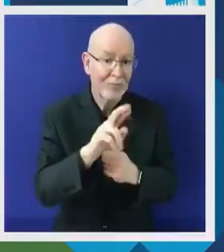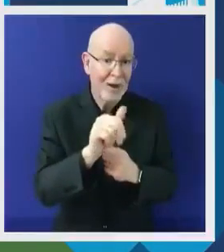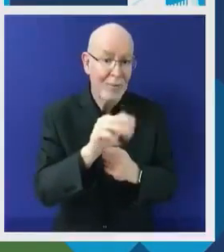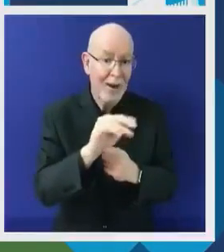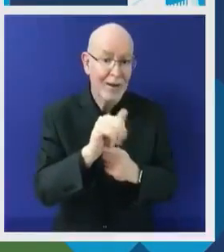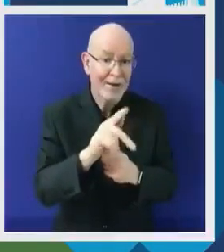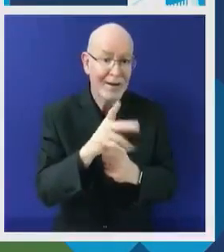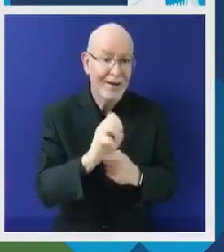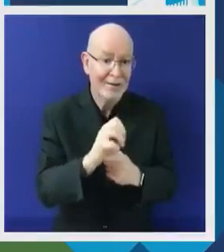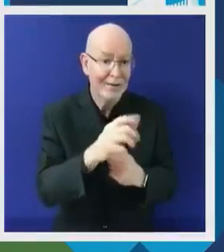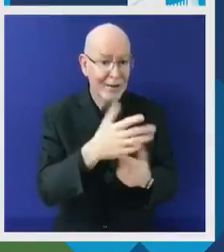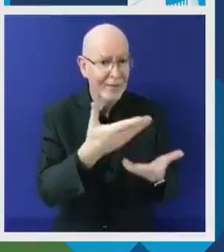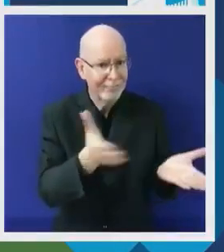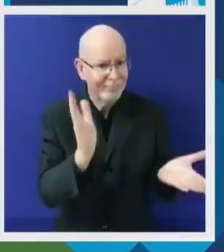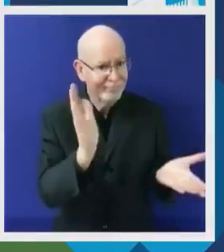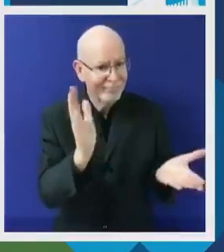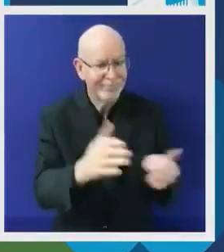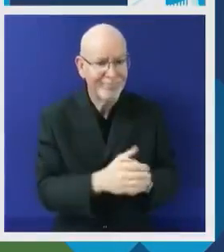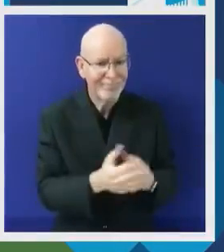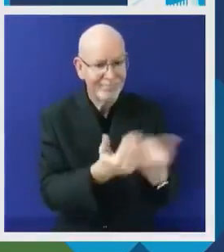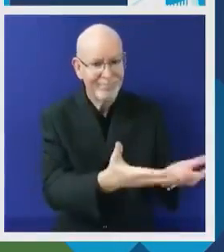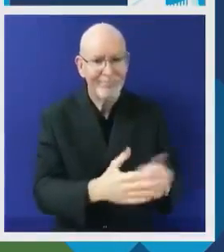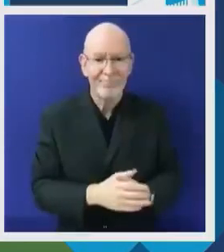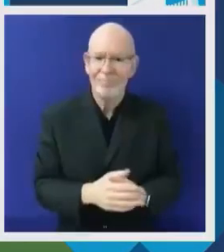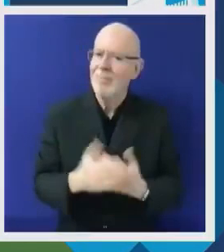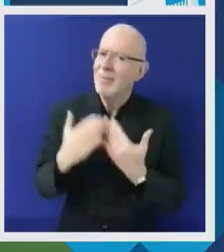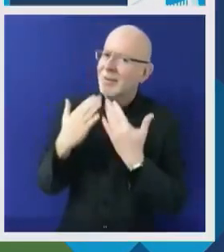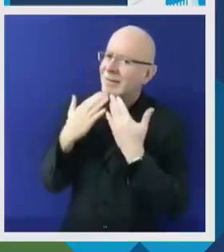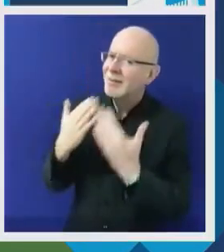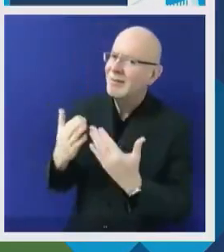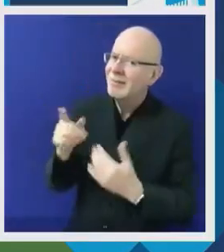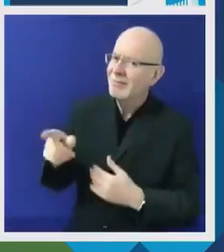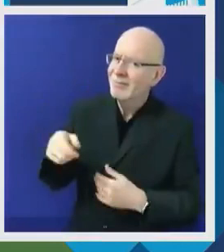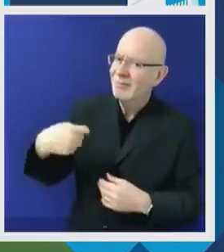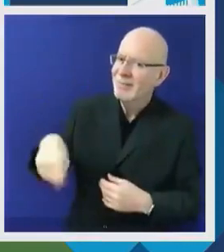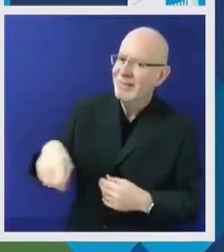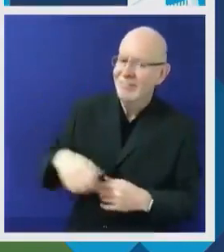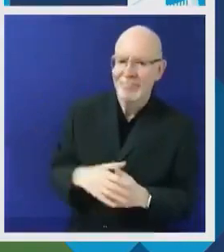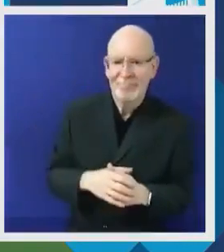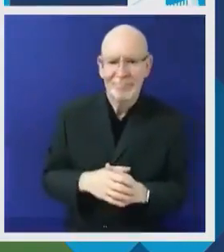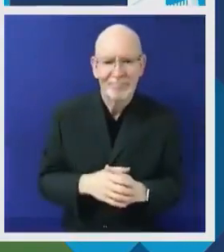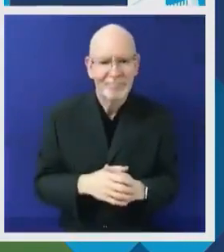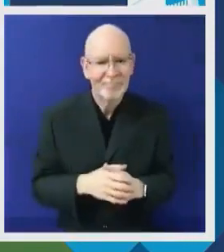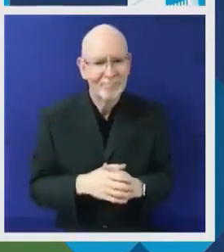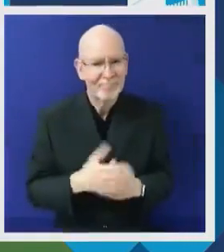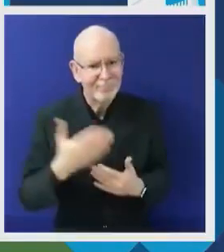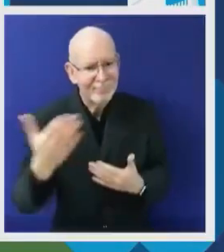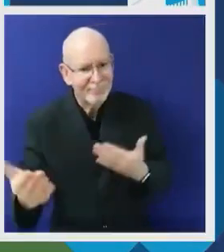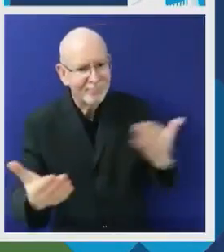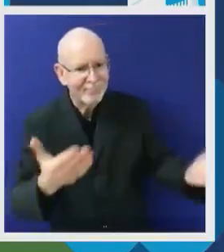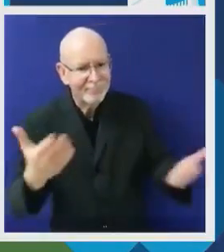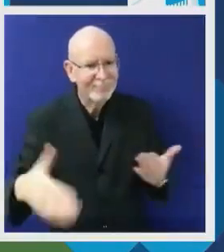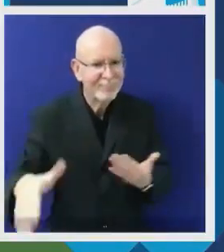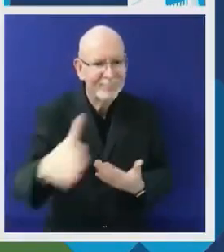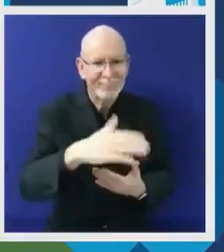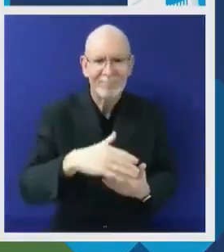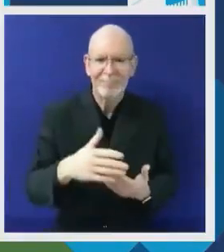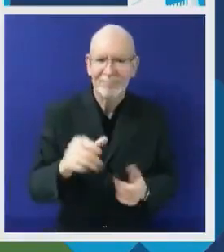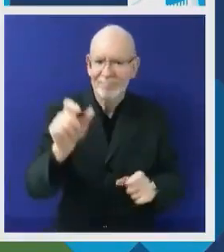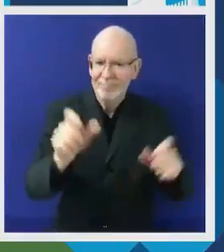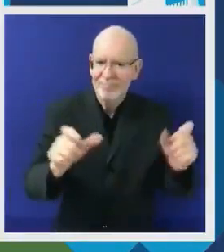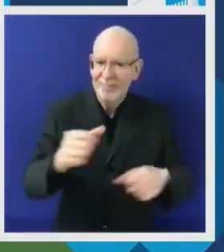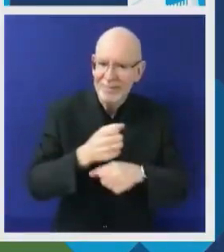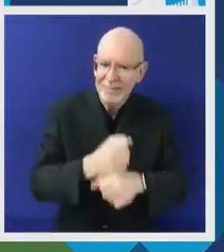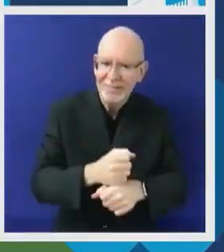As a co-organizer of this forum, I'm so excited to welcome all of you virtually to the United Nations.